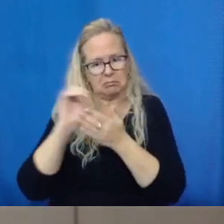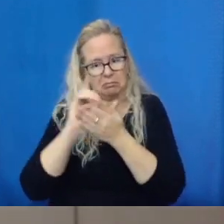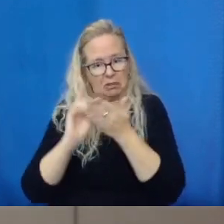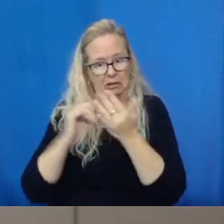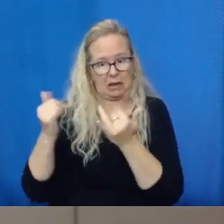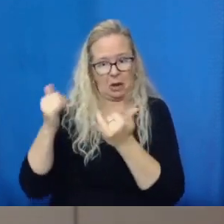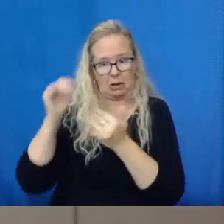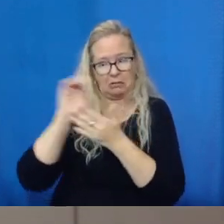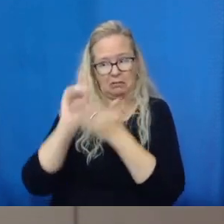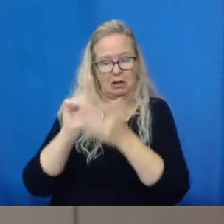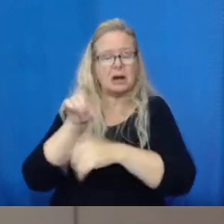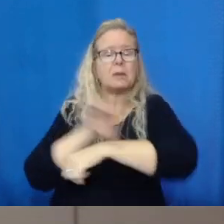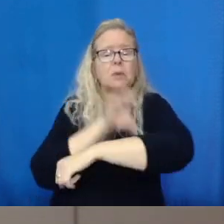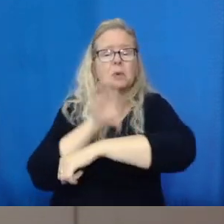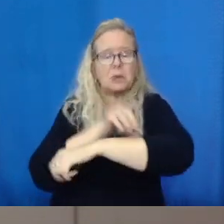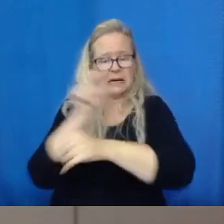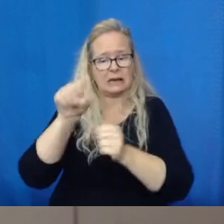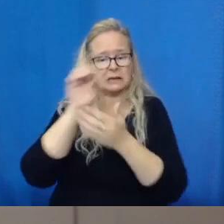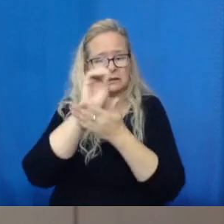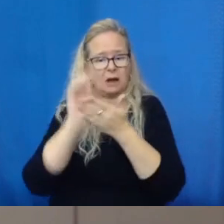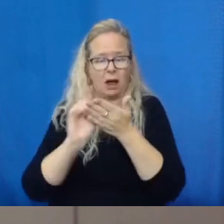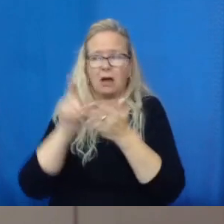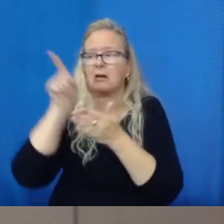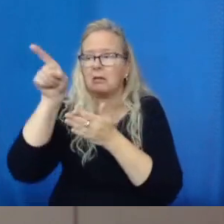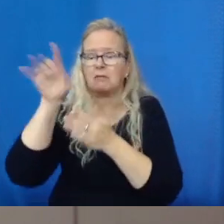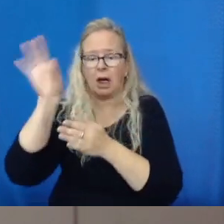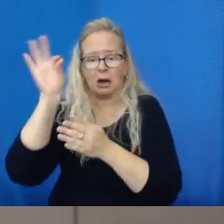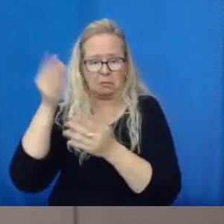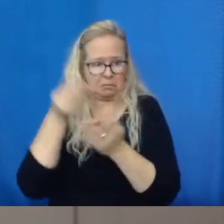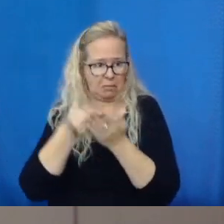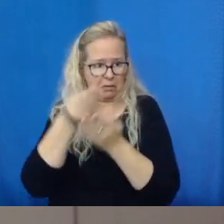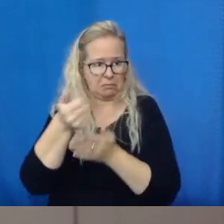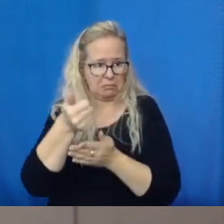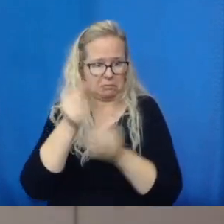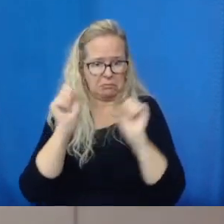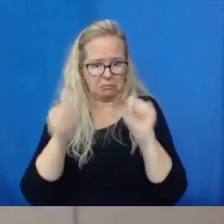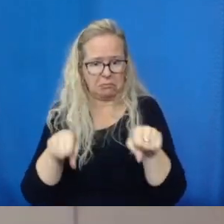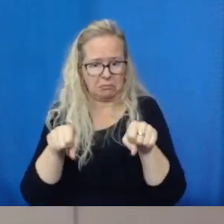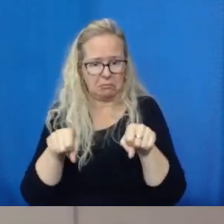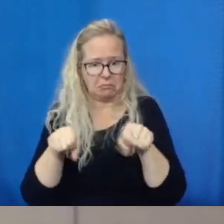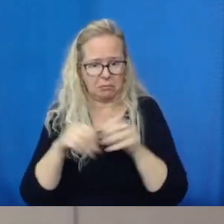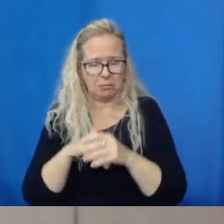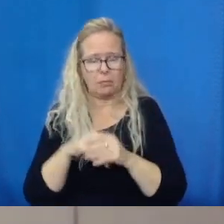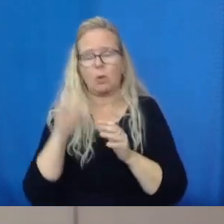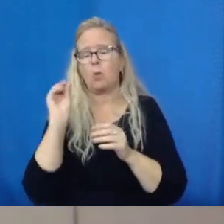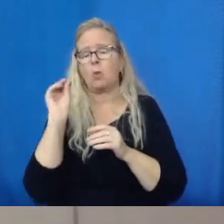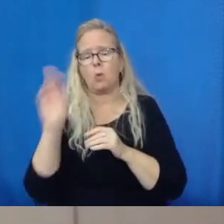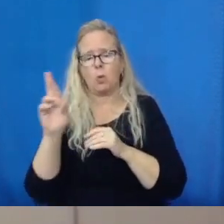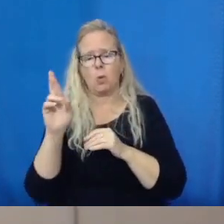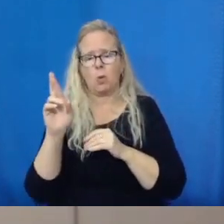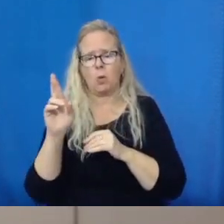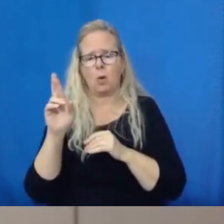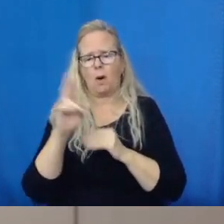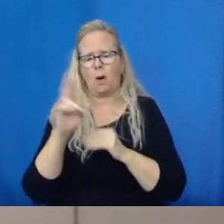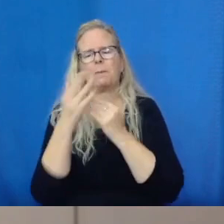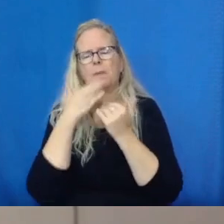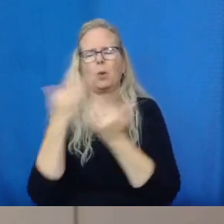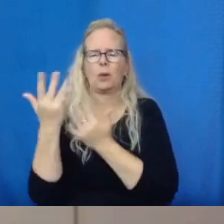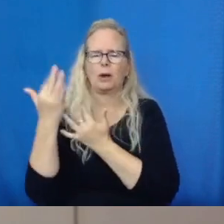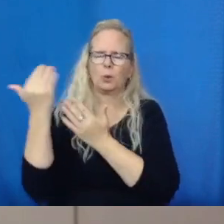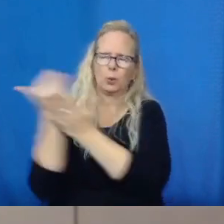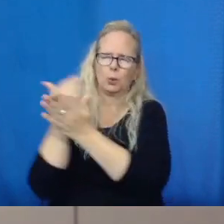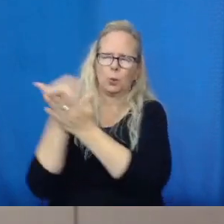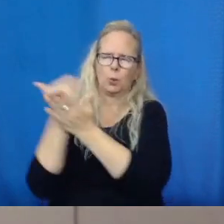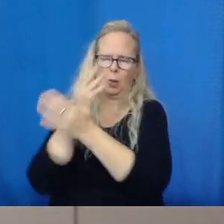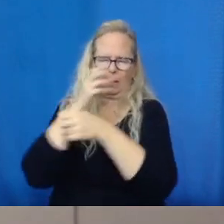for some newer ones that are coming out. There's a Canadian made model that's sort of like a plastic shell that fits over the mask and under it, which looks really cool.